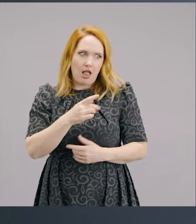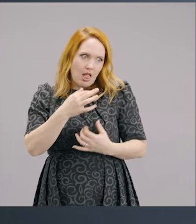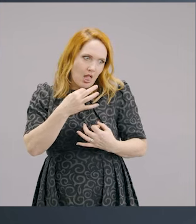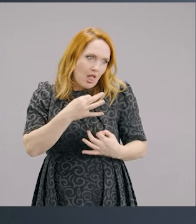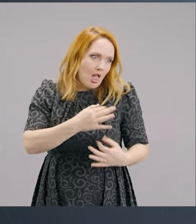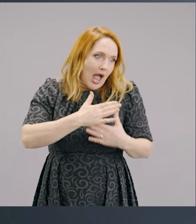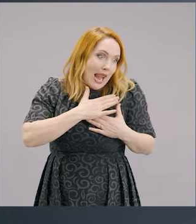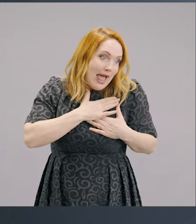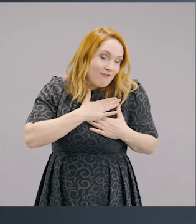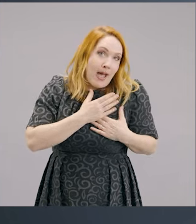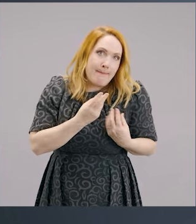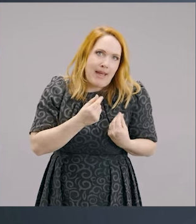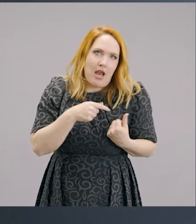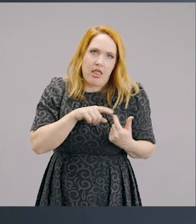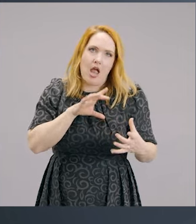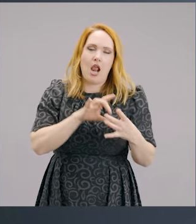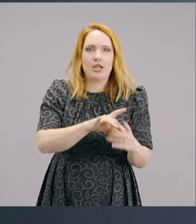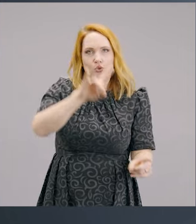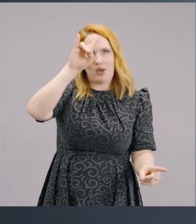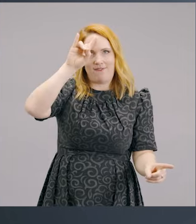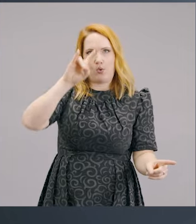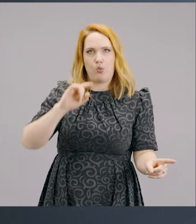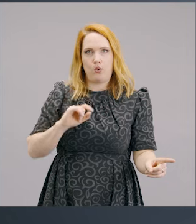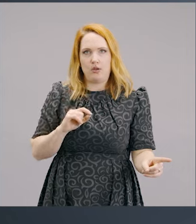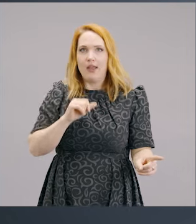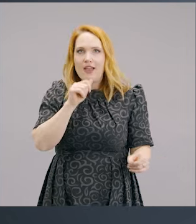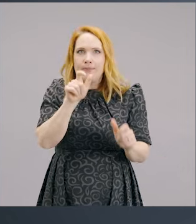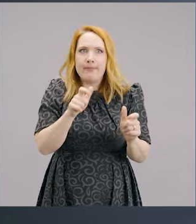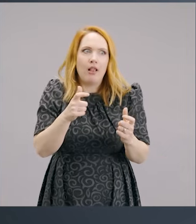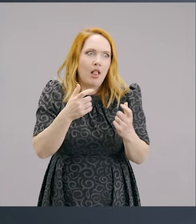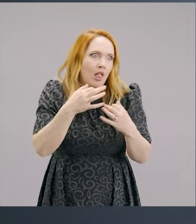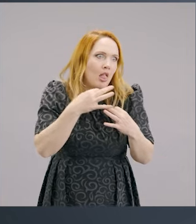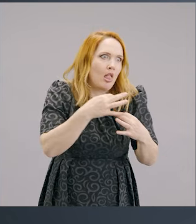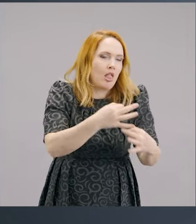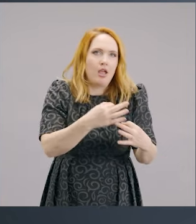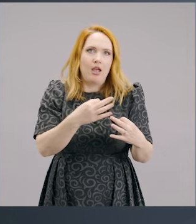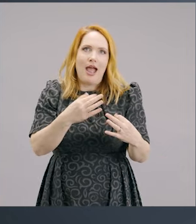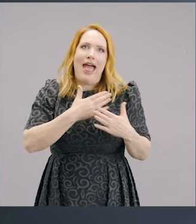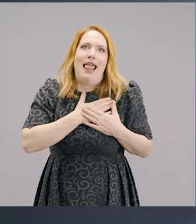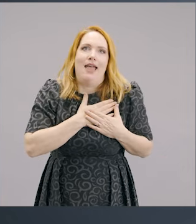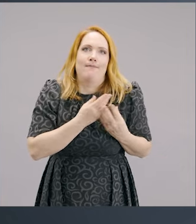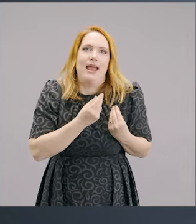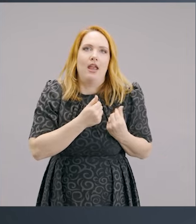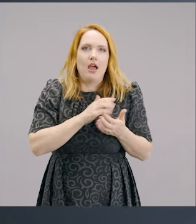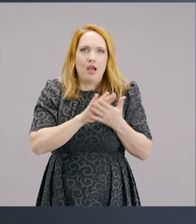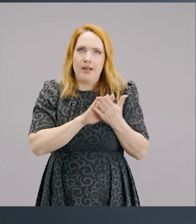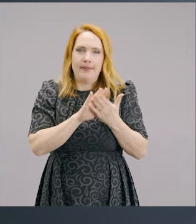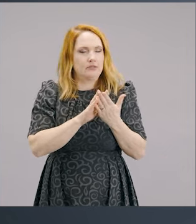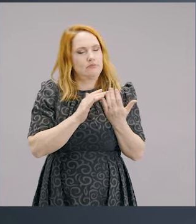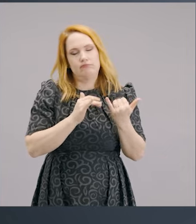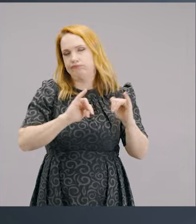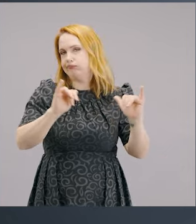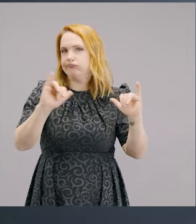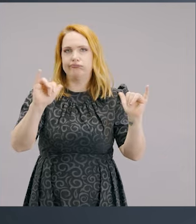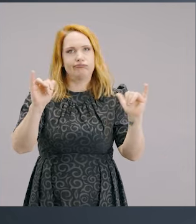but the love of money is the root of all kinds of evil. And some people craving money have wandered from the true faith and pierced themselves with many